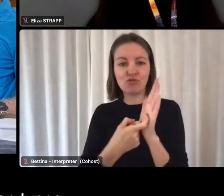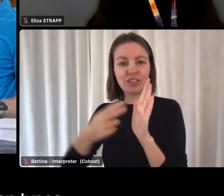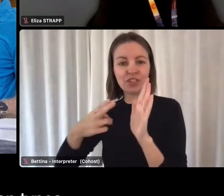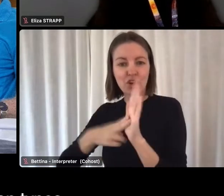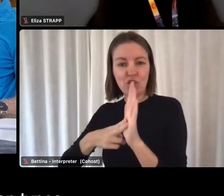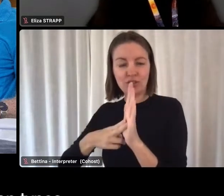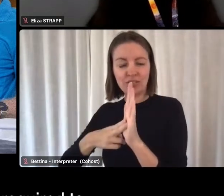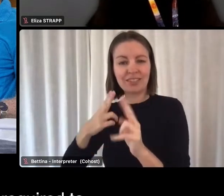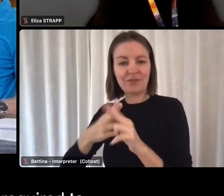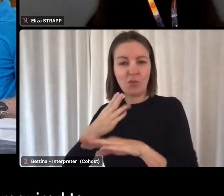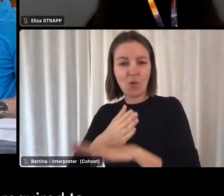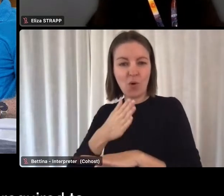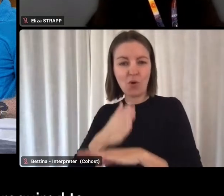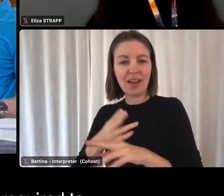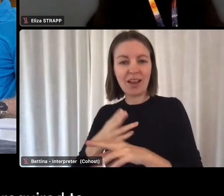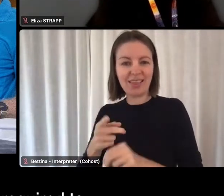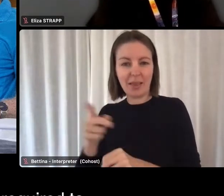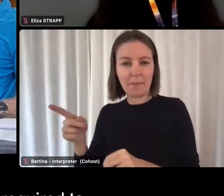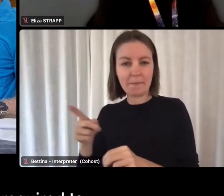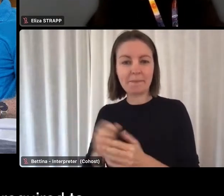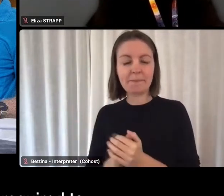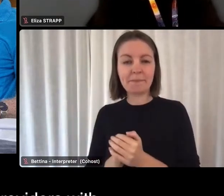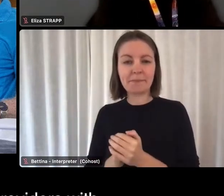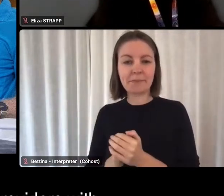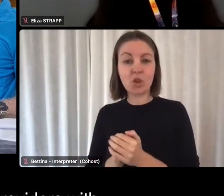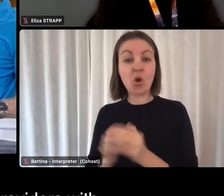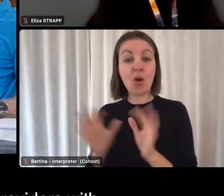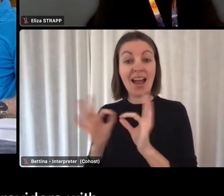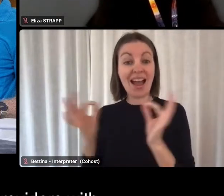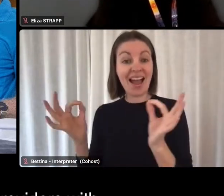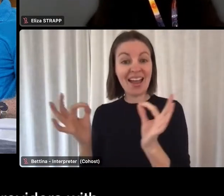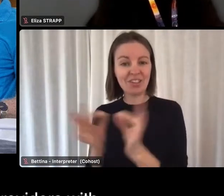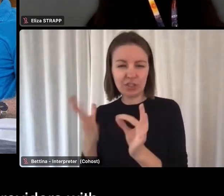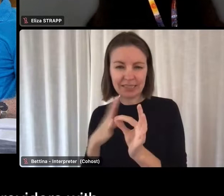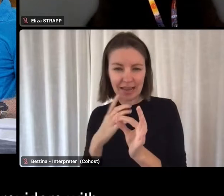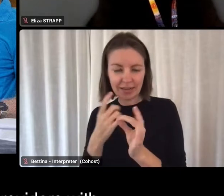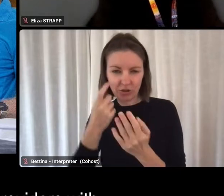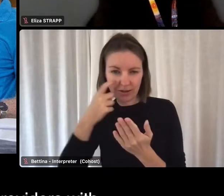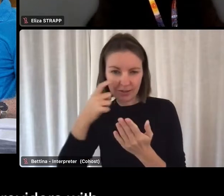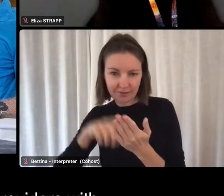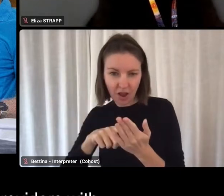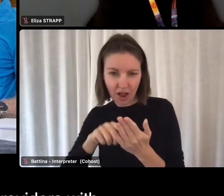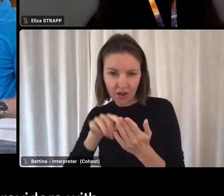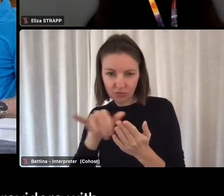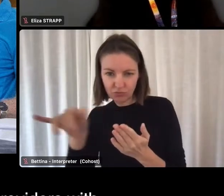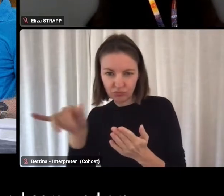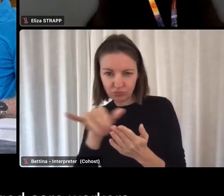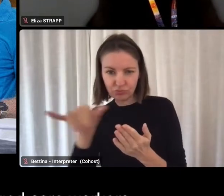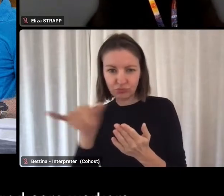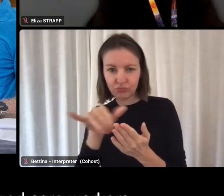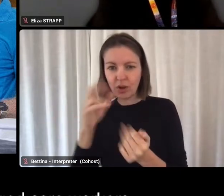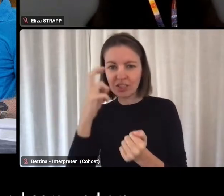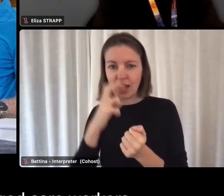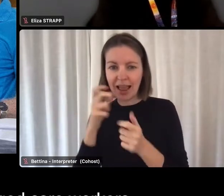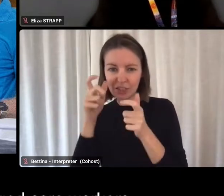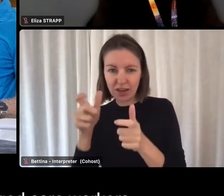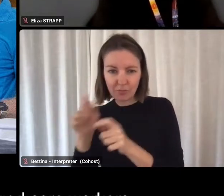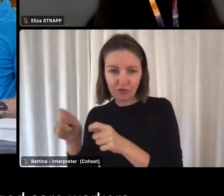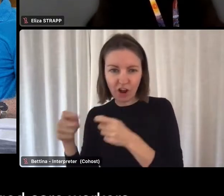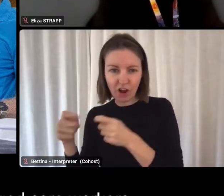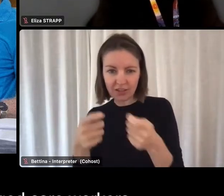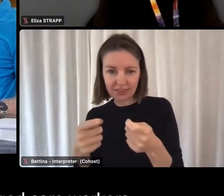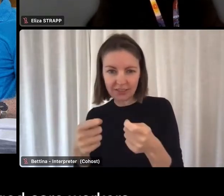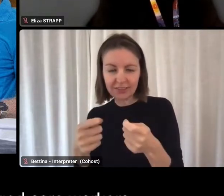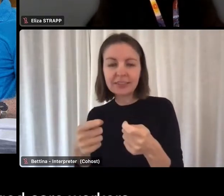types. So agencies and brokers will be required to identify the applicable aged care providers with whom they are contracted